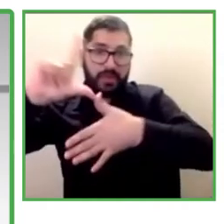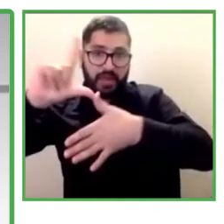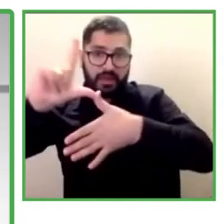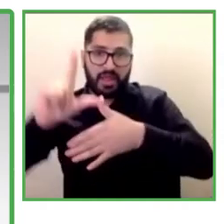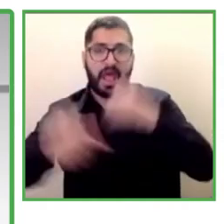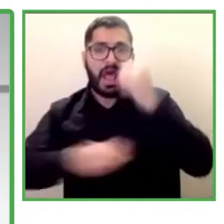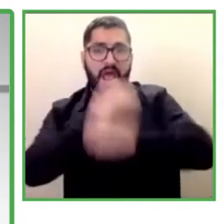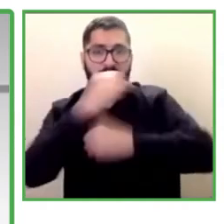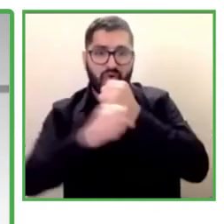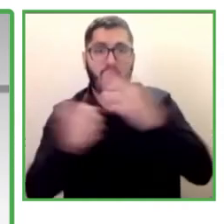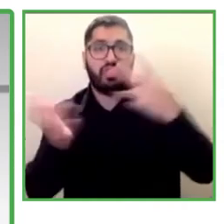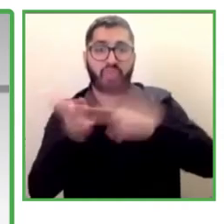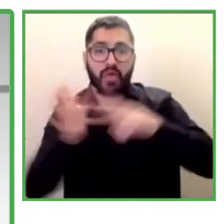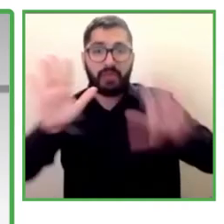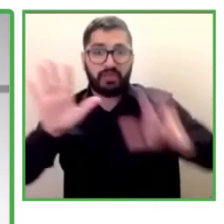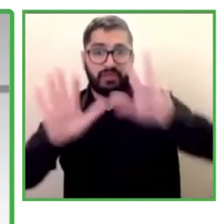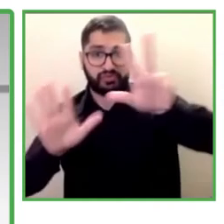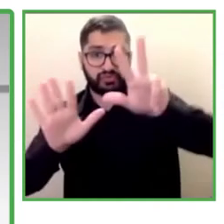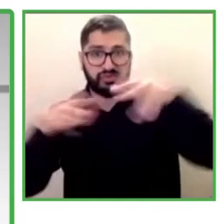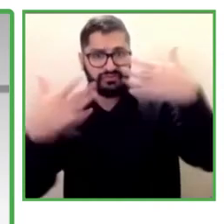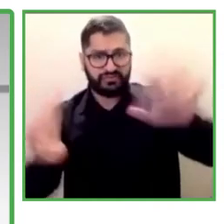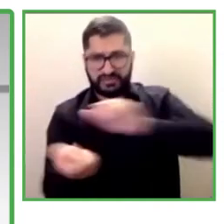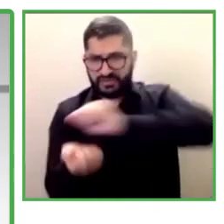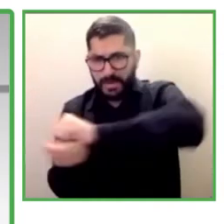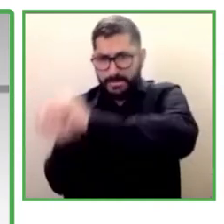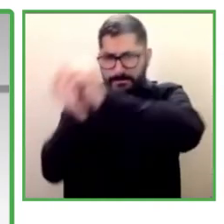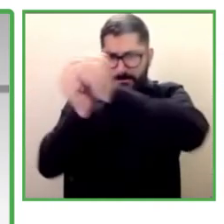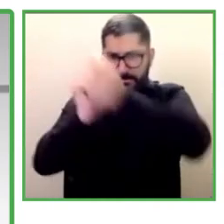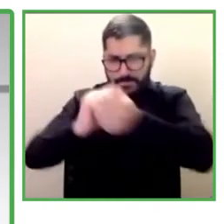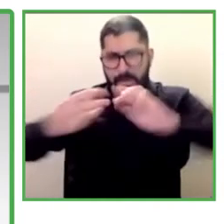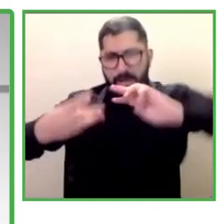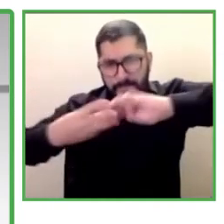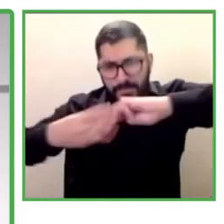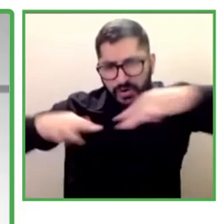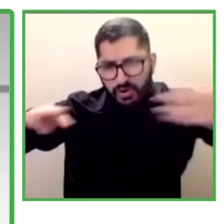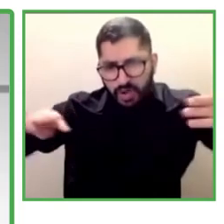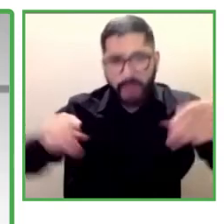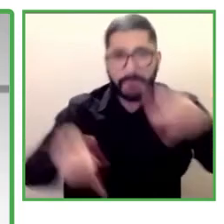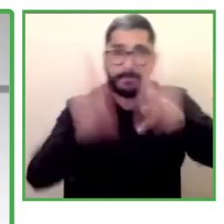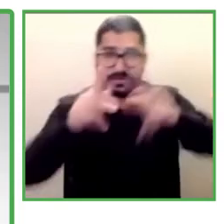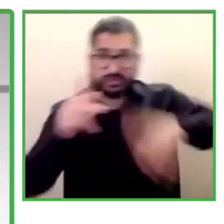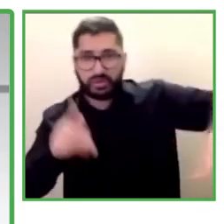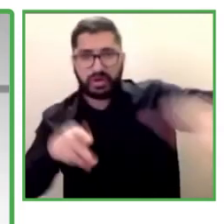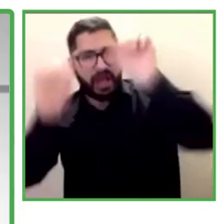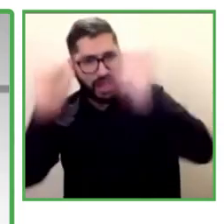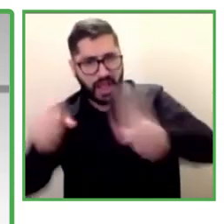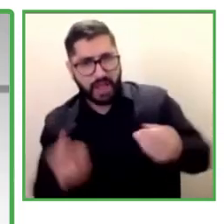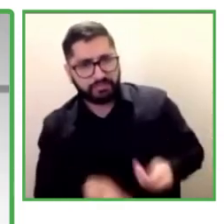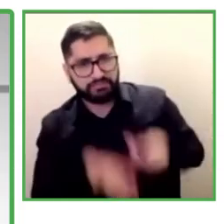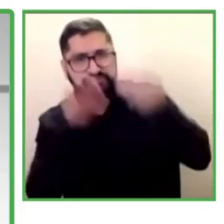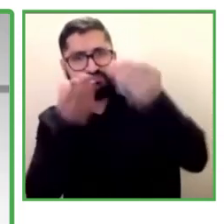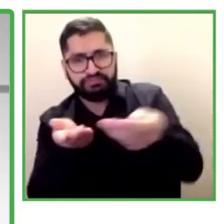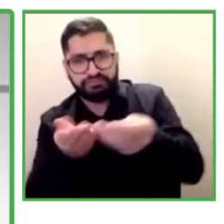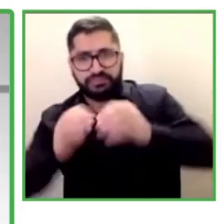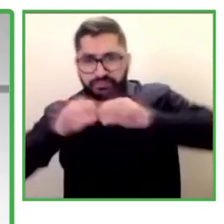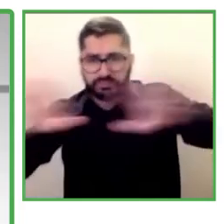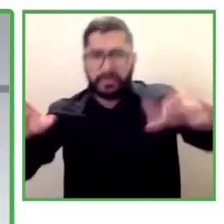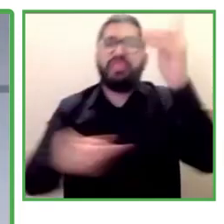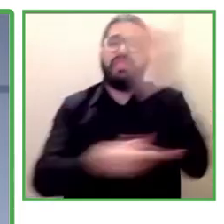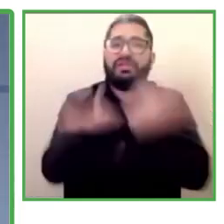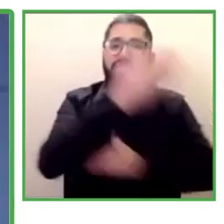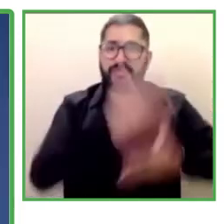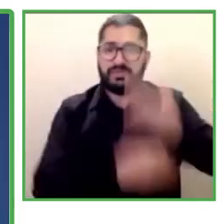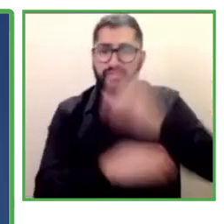From 2010, have managed to communicate different tools for different members